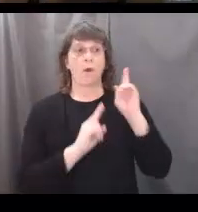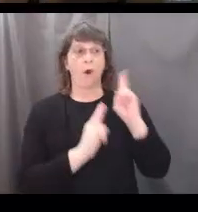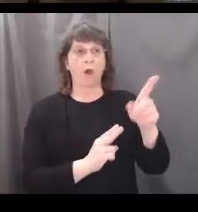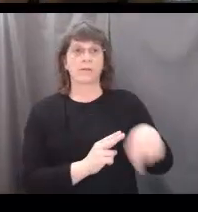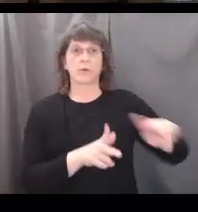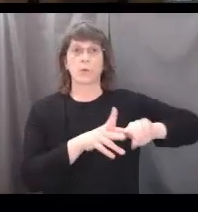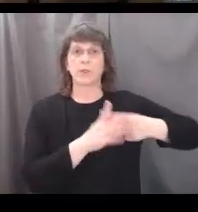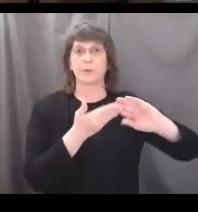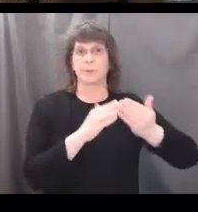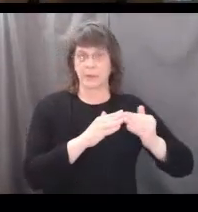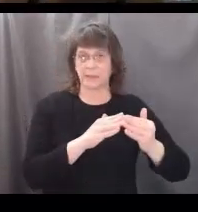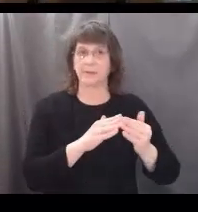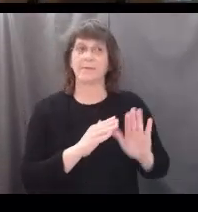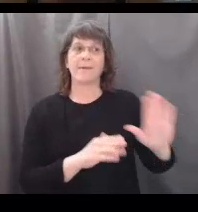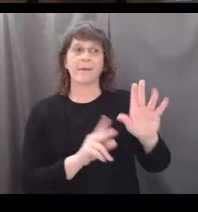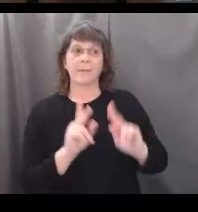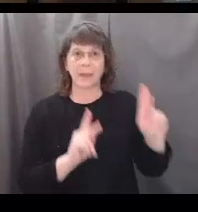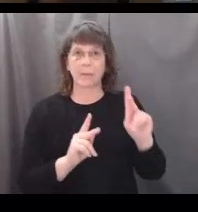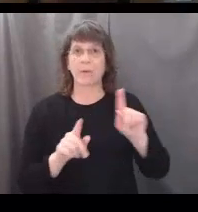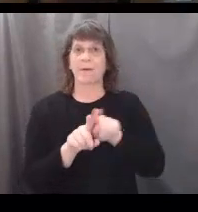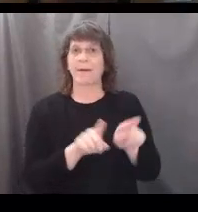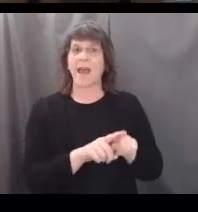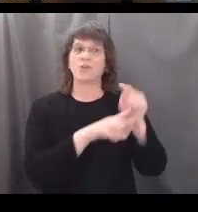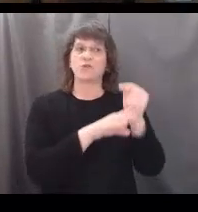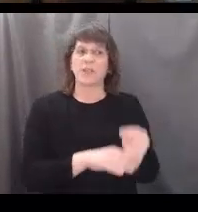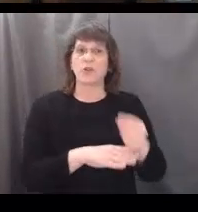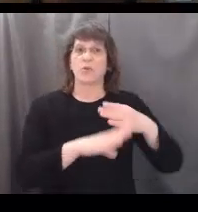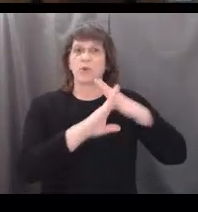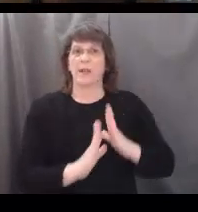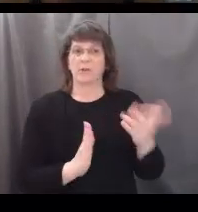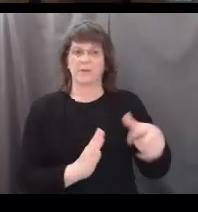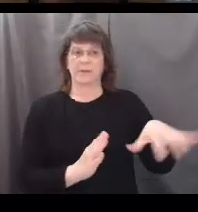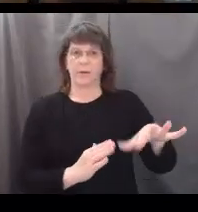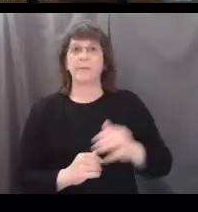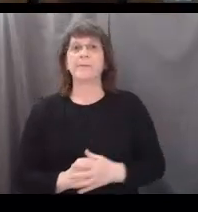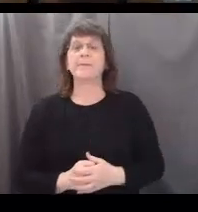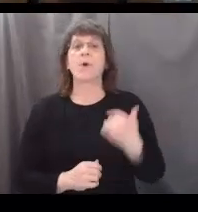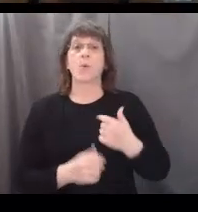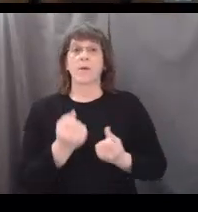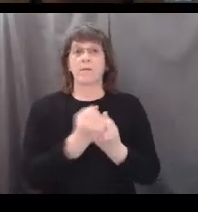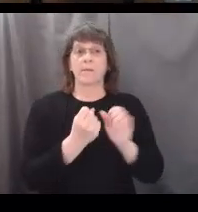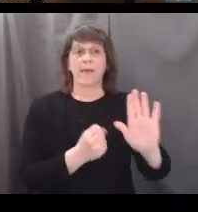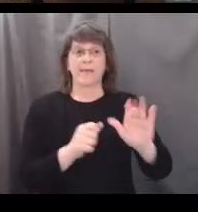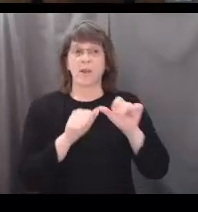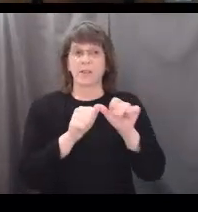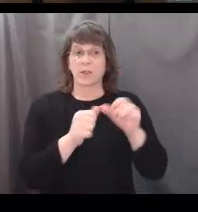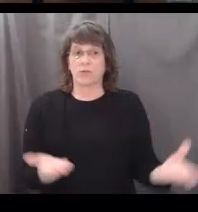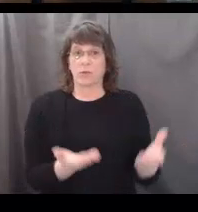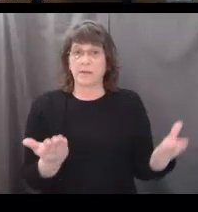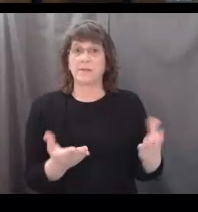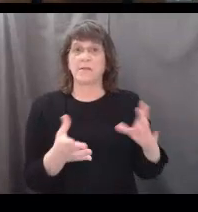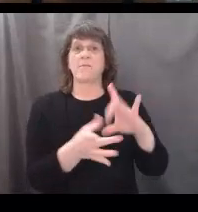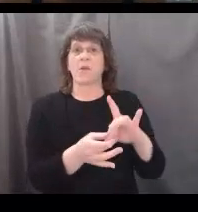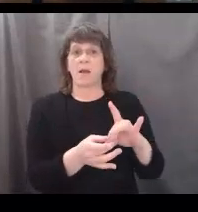these original communities and people as traditional protectors of this land. We affirm their continued presence and